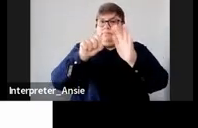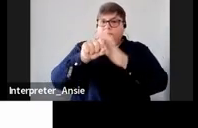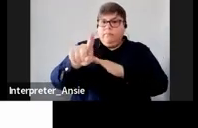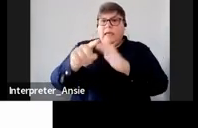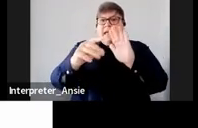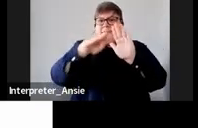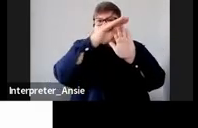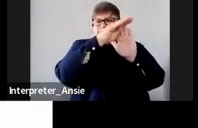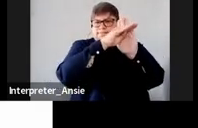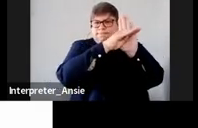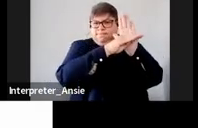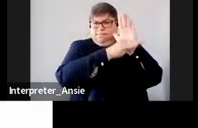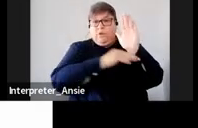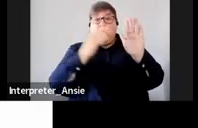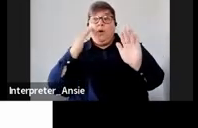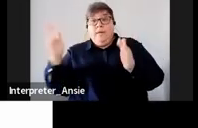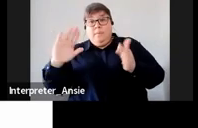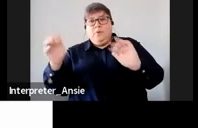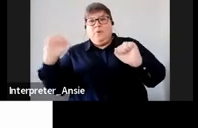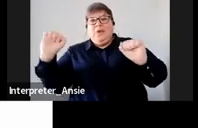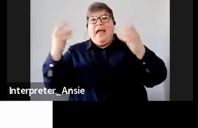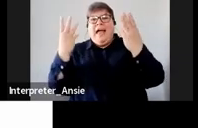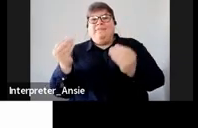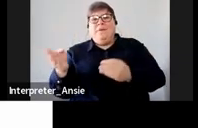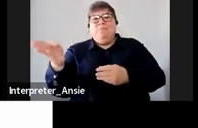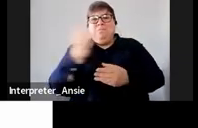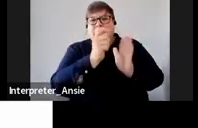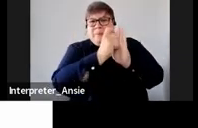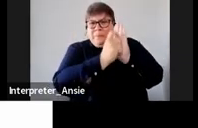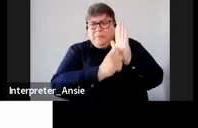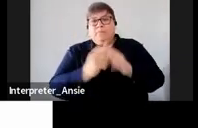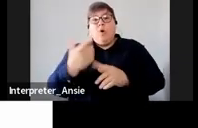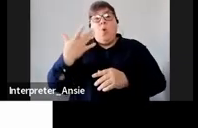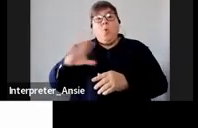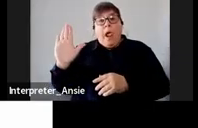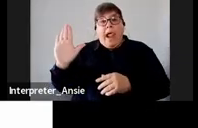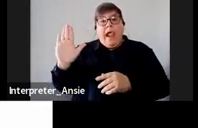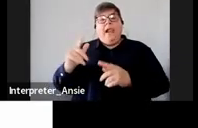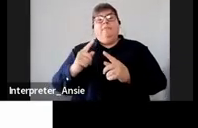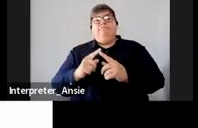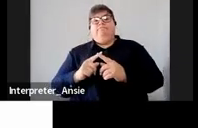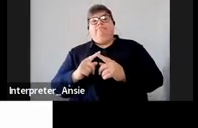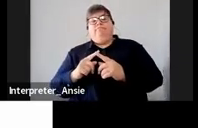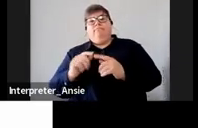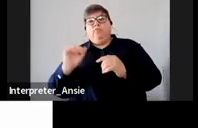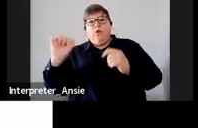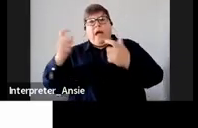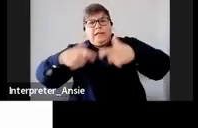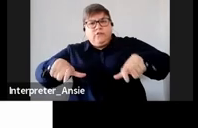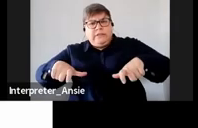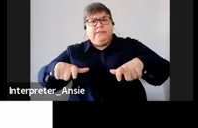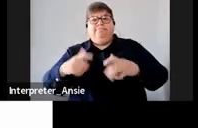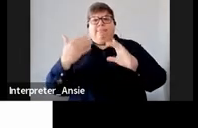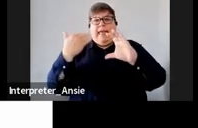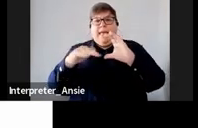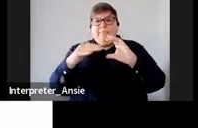was done at date of death the last will and testament of the deceased the name and the physical address email address